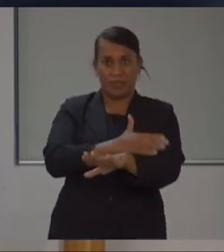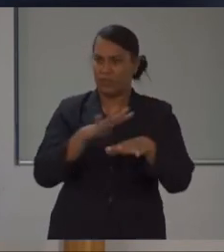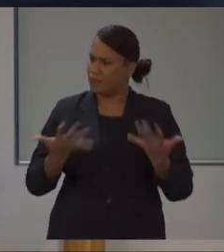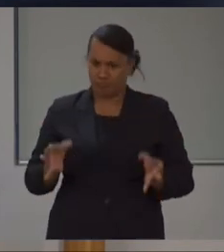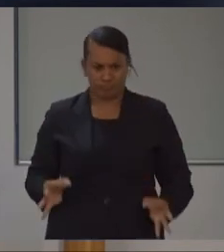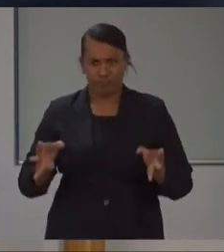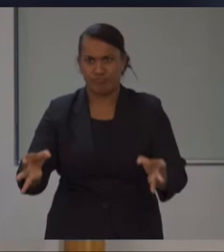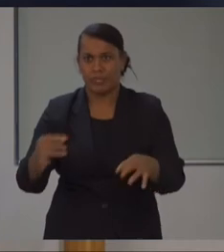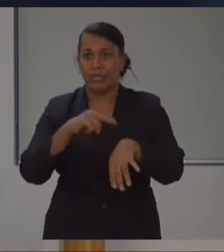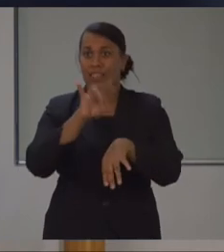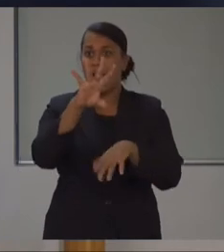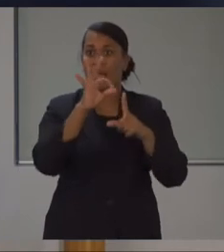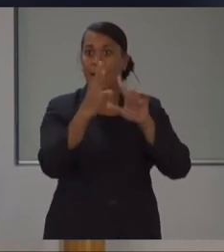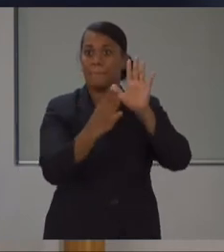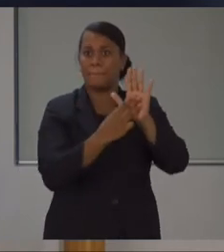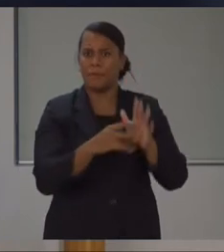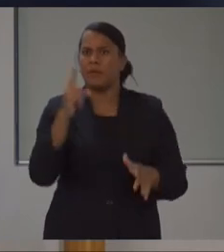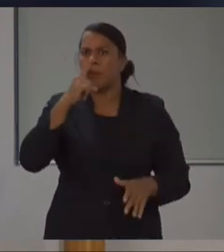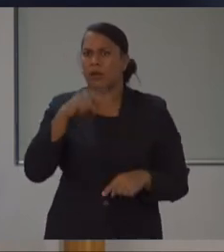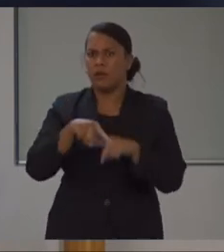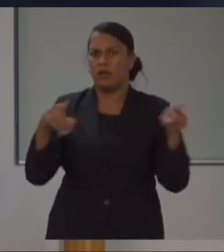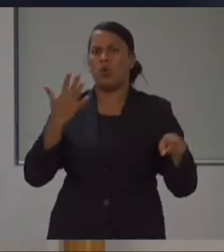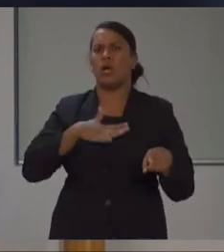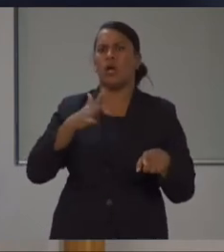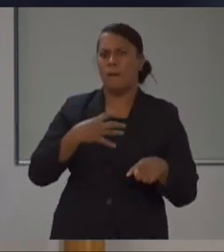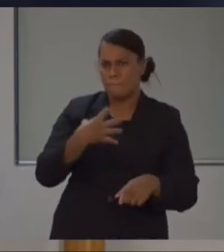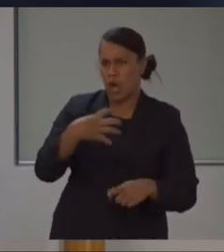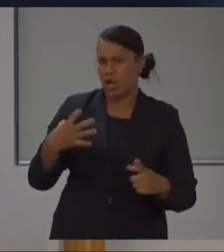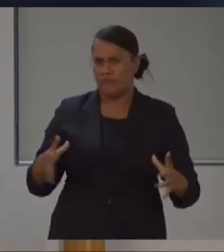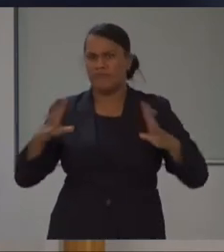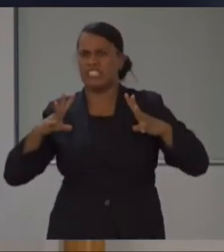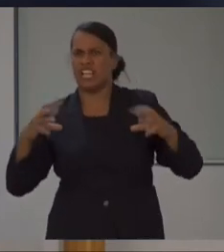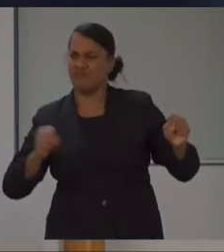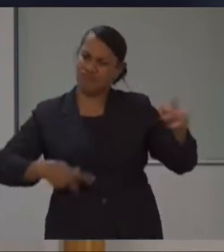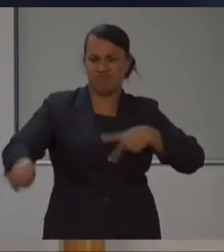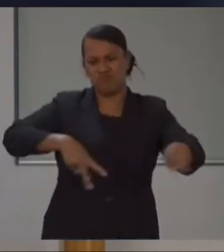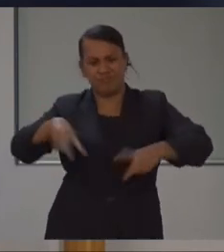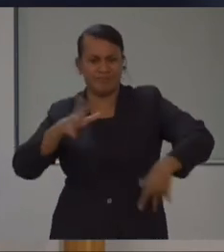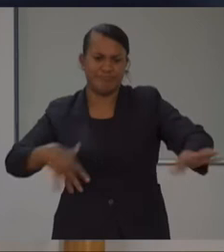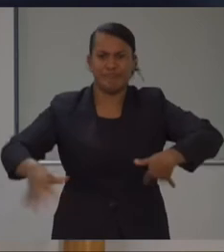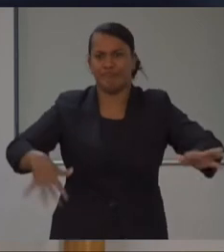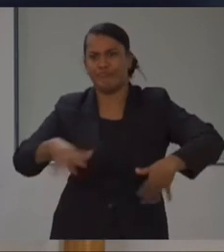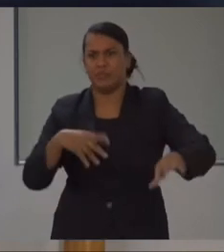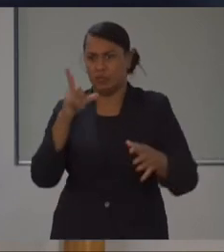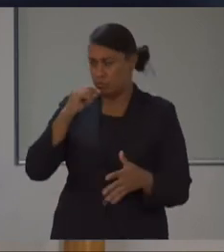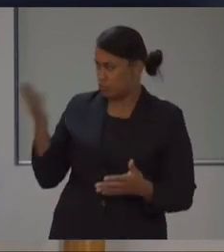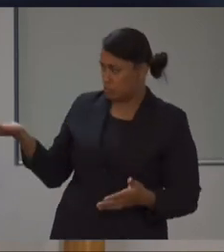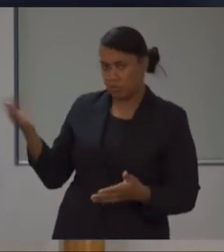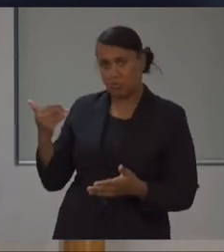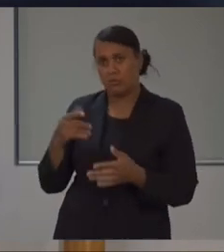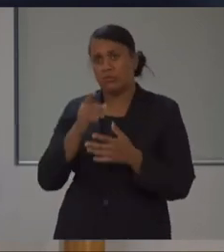people who have been wanting to sort of have more freedom of movement would do so. And in that light would possibly,